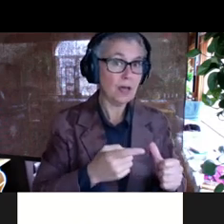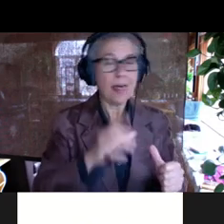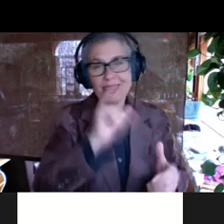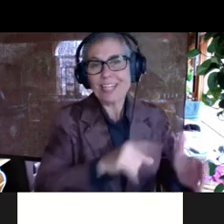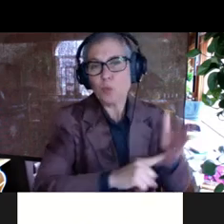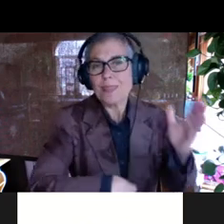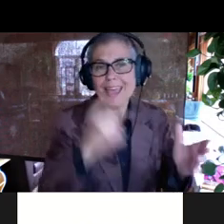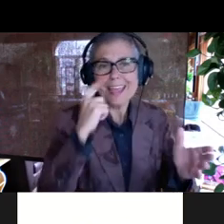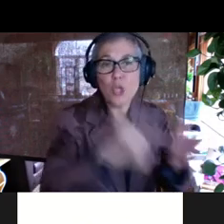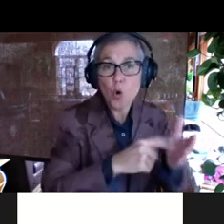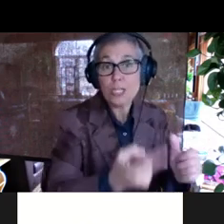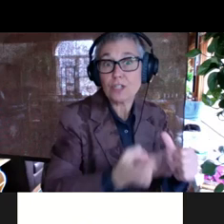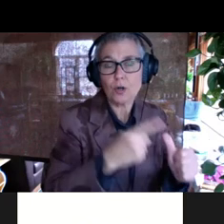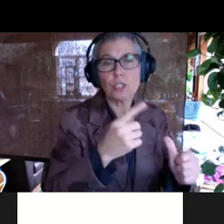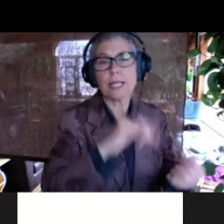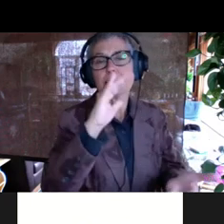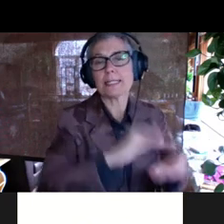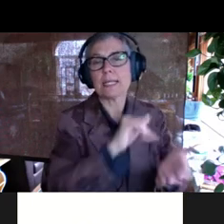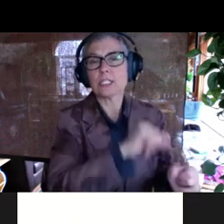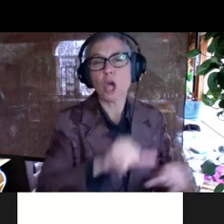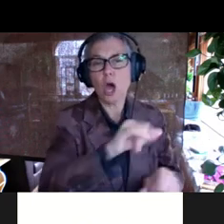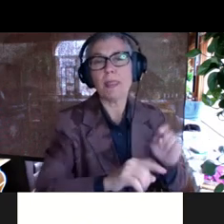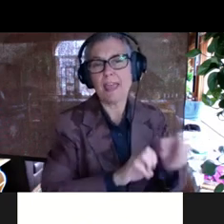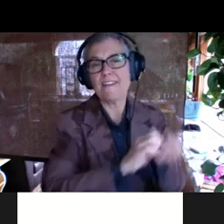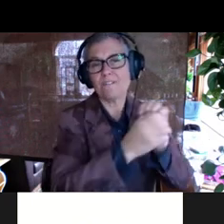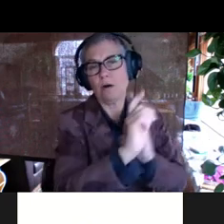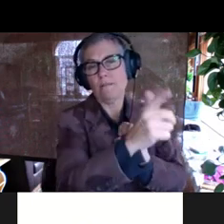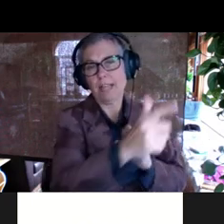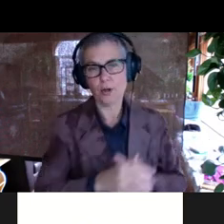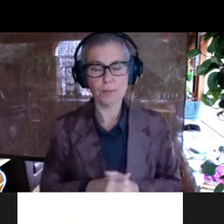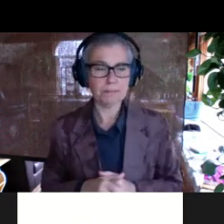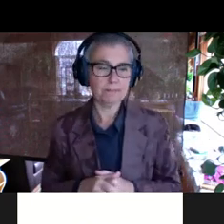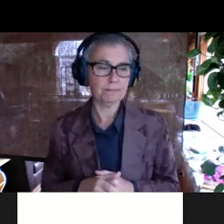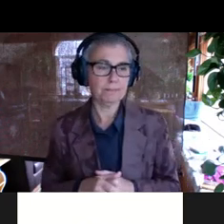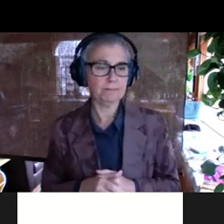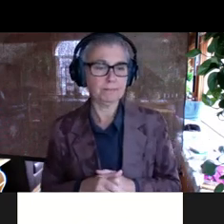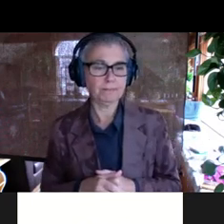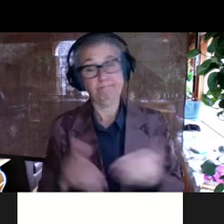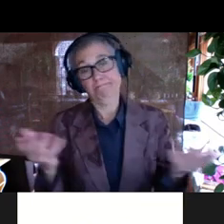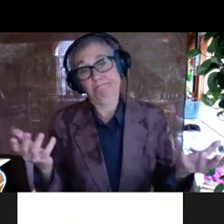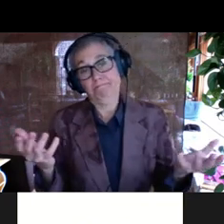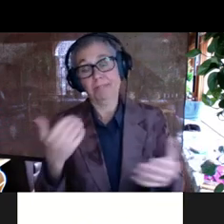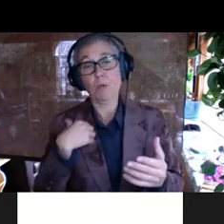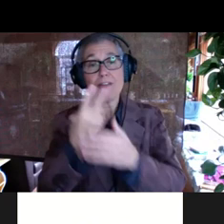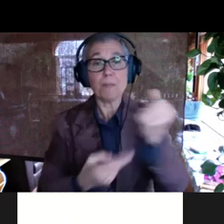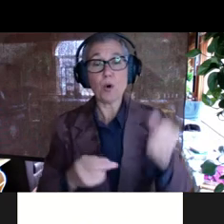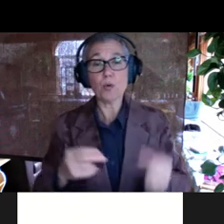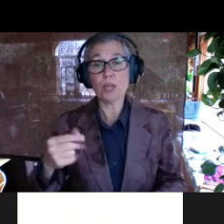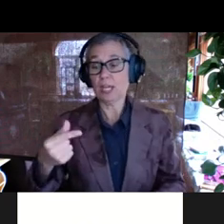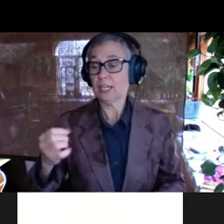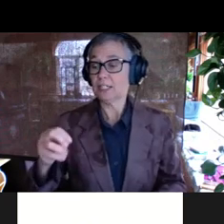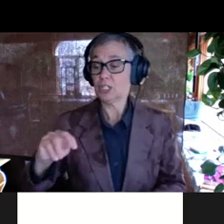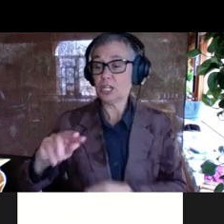it is less common. So this is like a, this is a cool example of how, like, because we kind of have both genotypic and